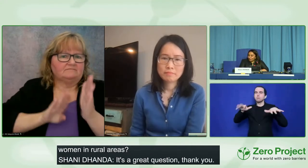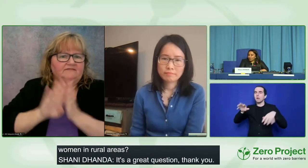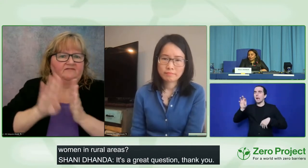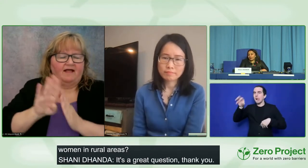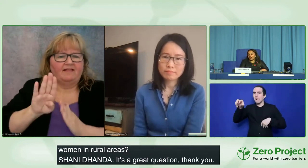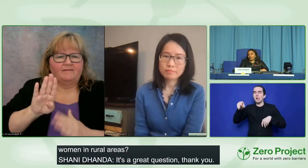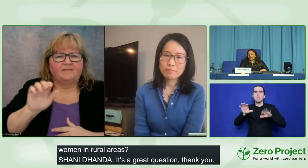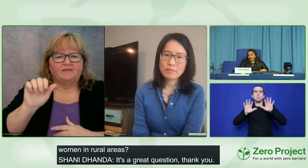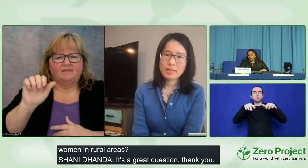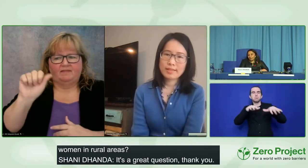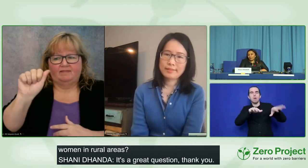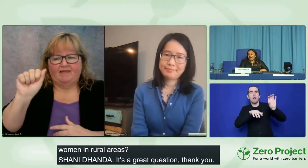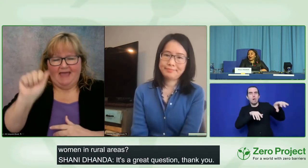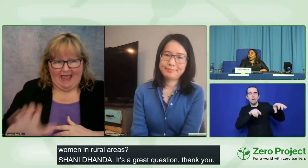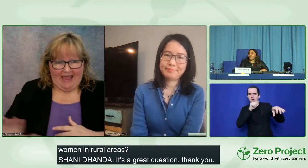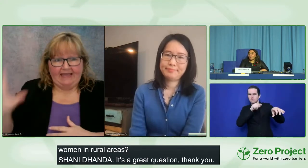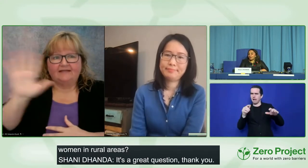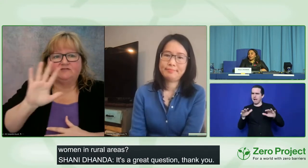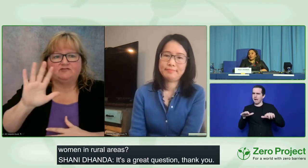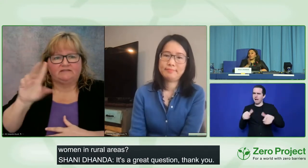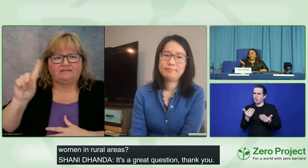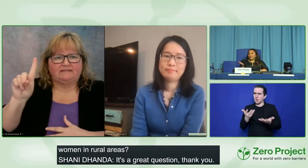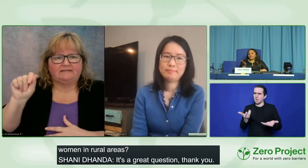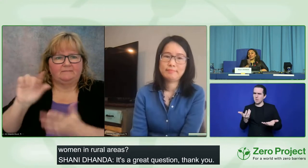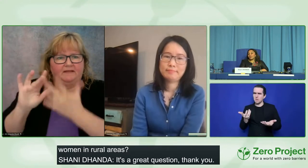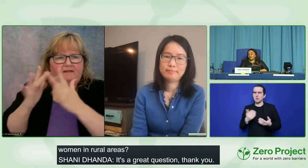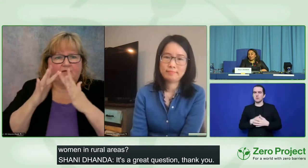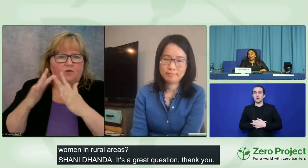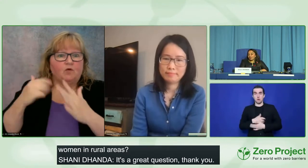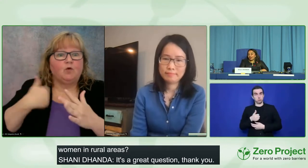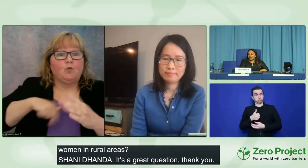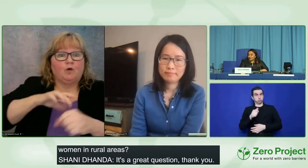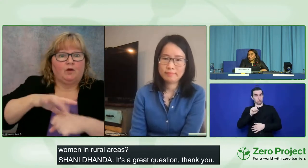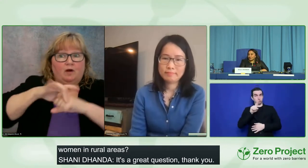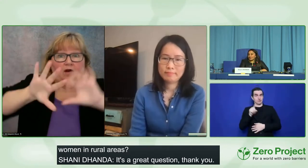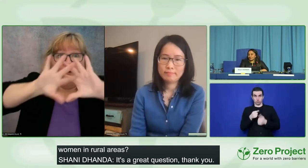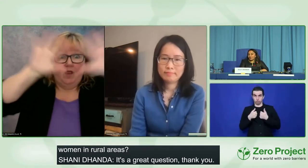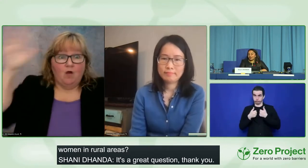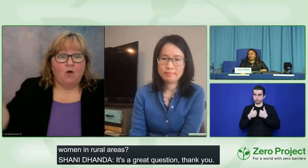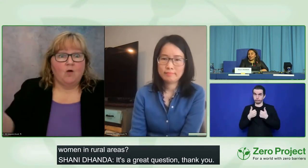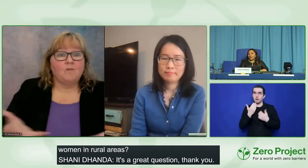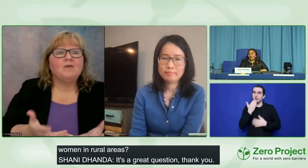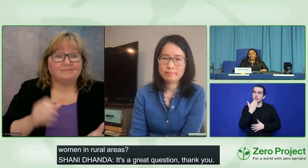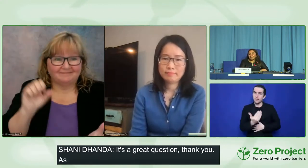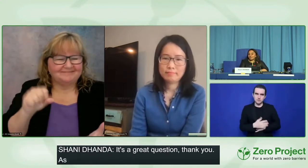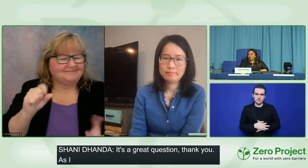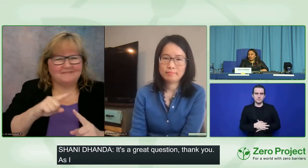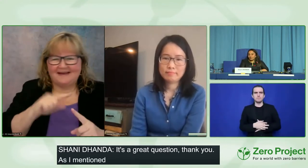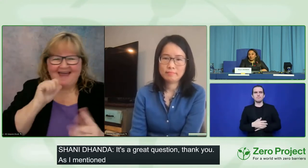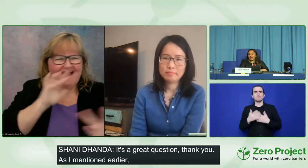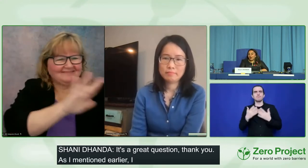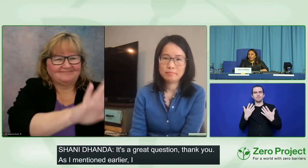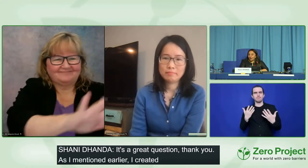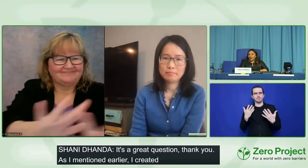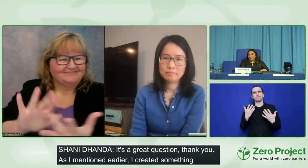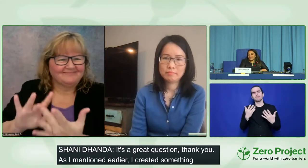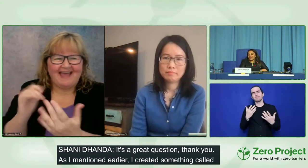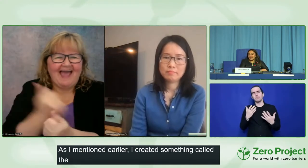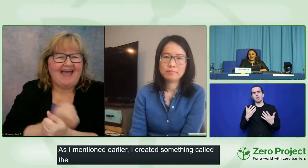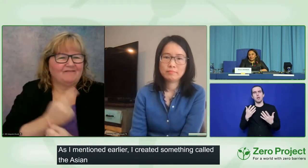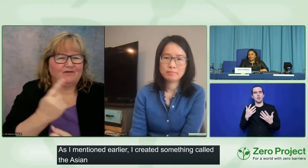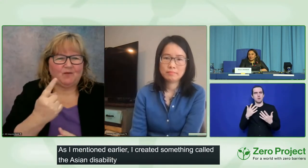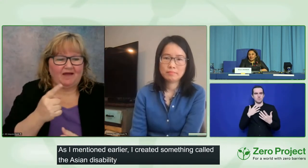global online platform. However, we won't be reaching all of the people that we do need to reach, especially those without